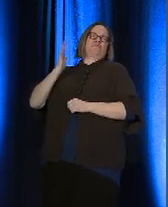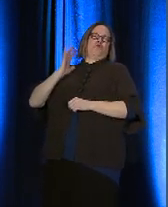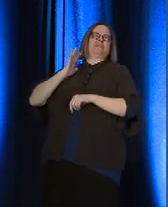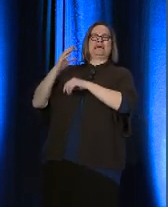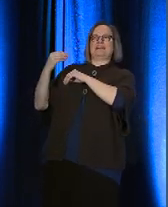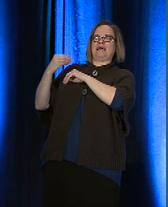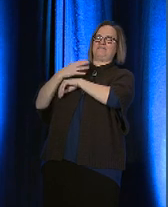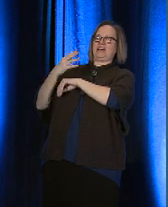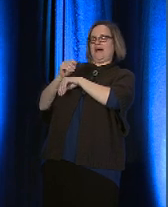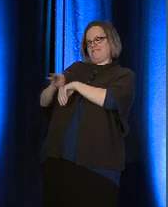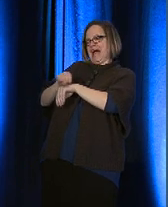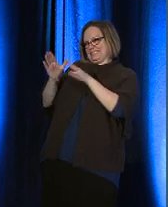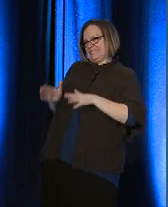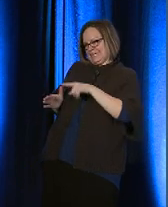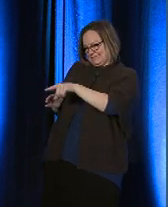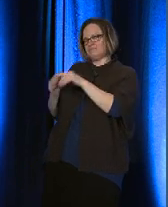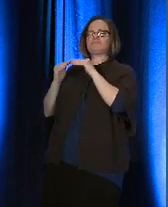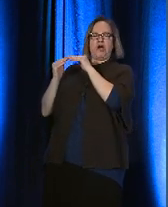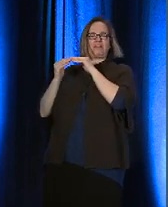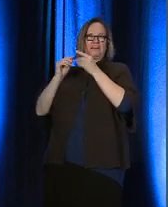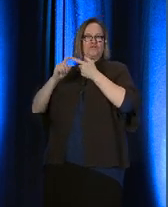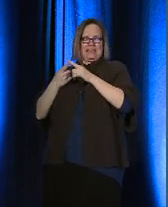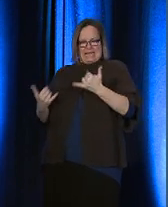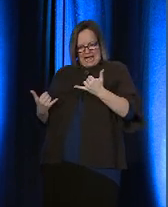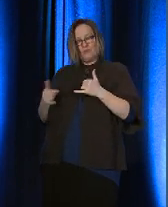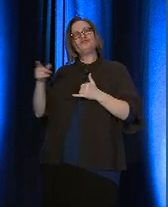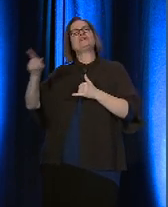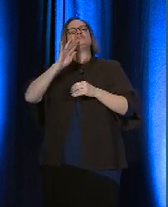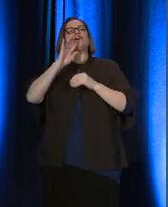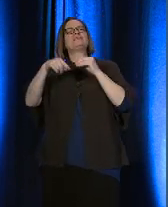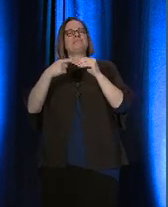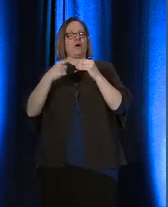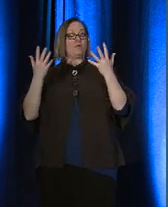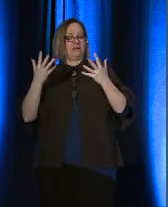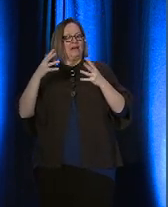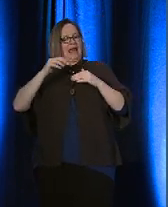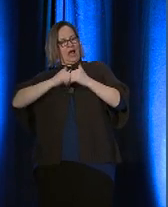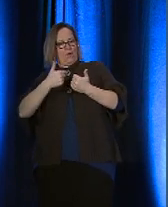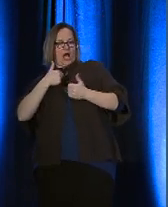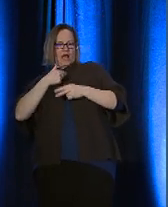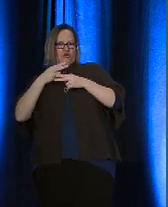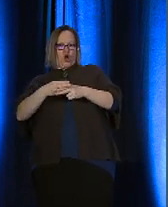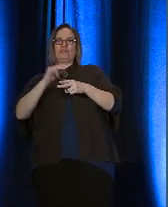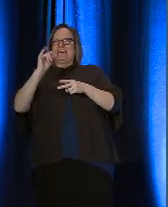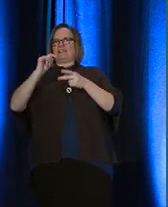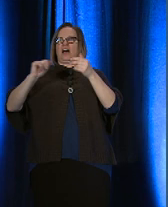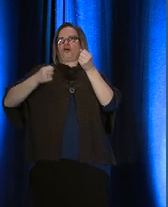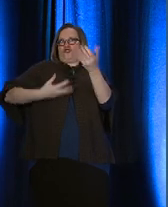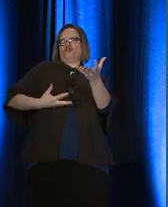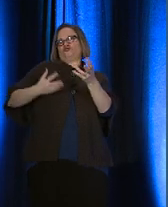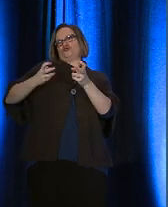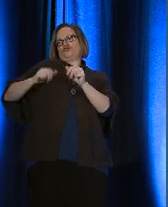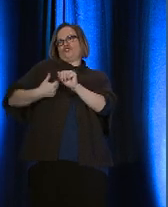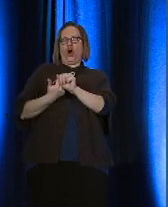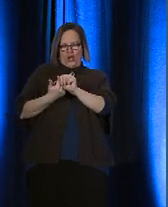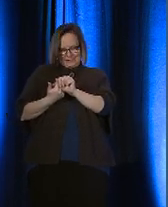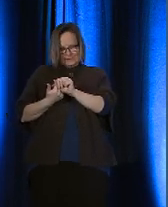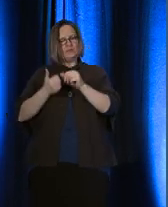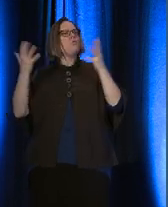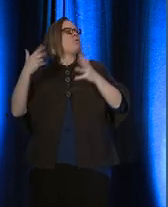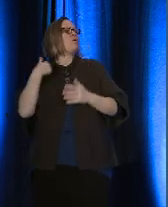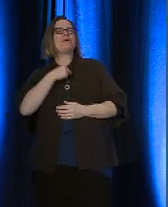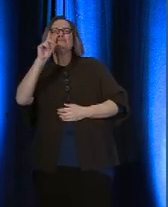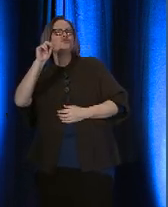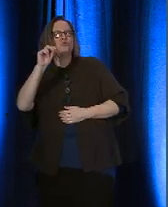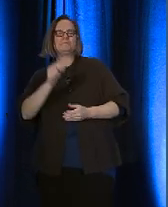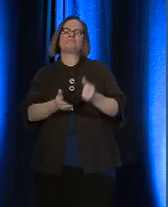colleague and friend, talked about this way of framing what I have called a cause. He says, what we do, that is, assist our